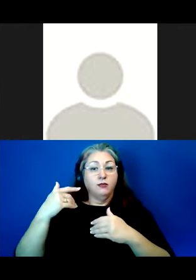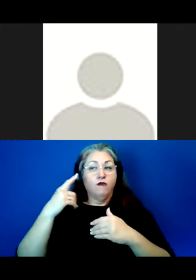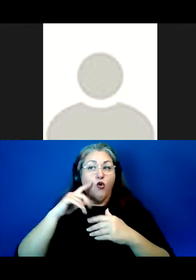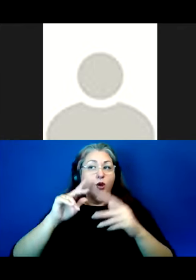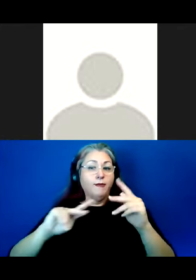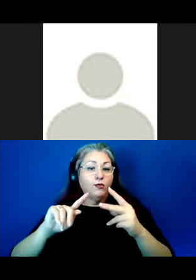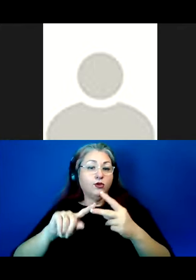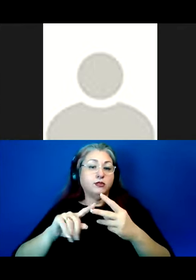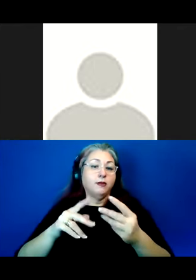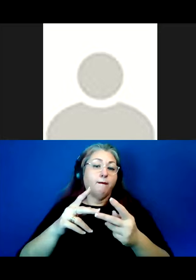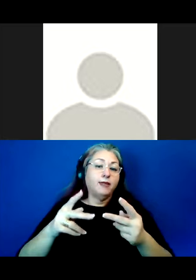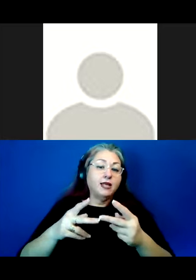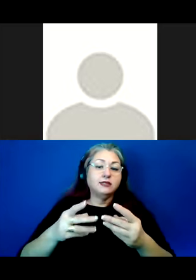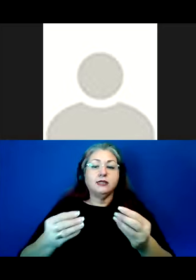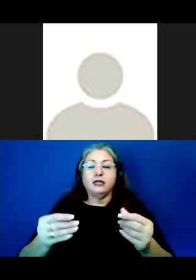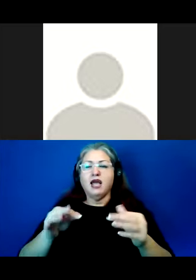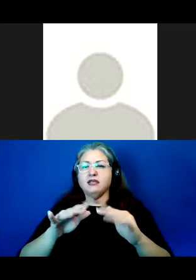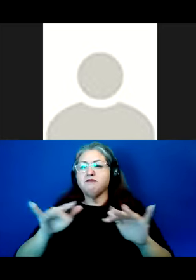places, lands, and so on.